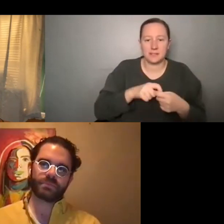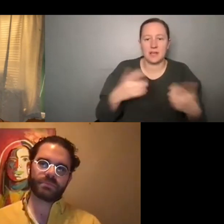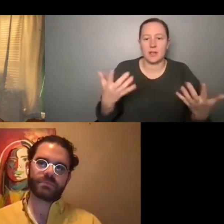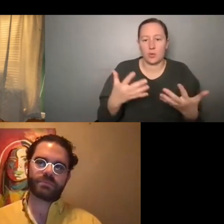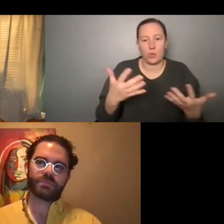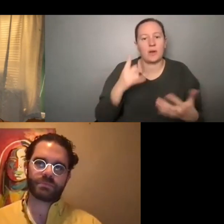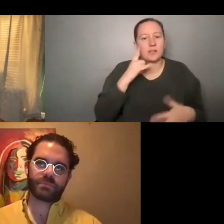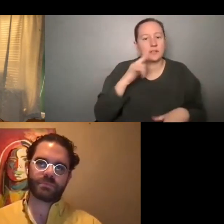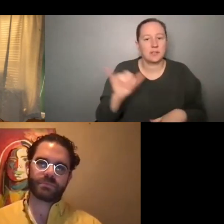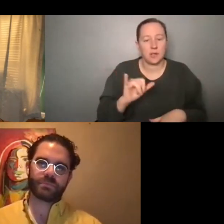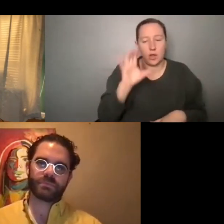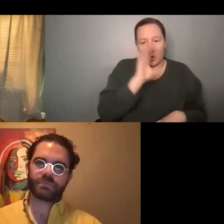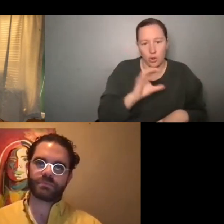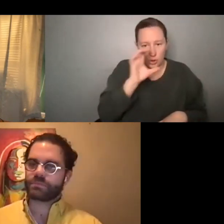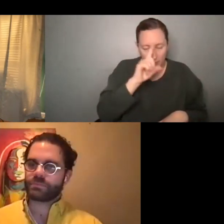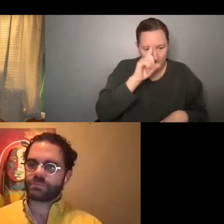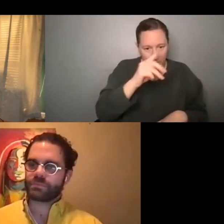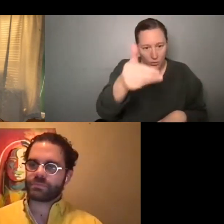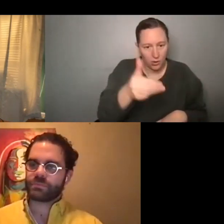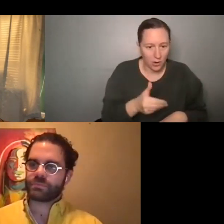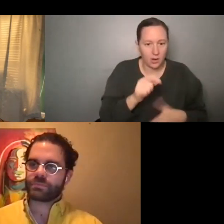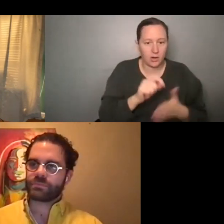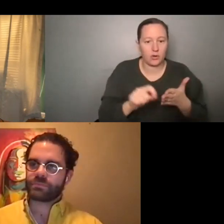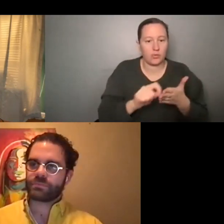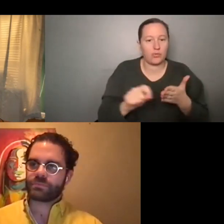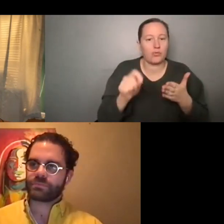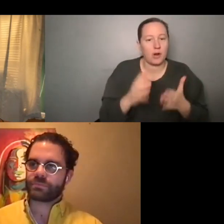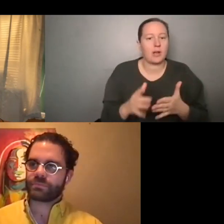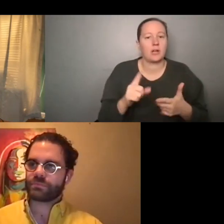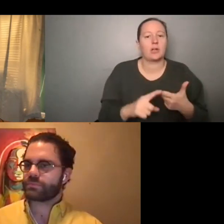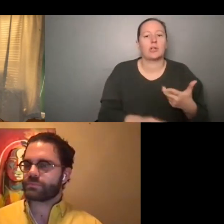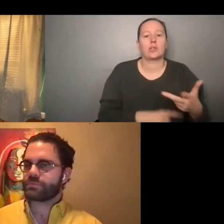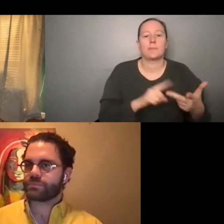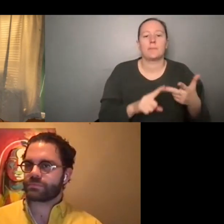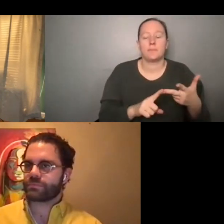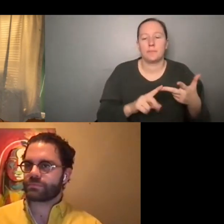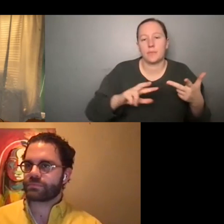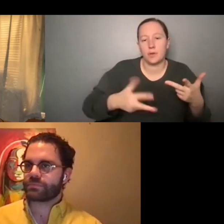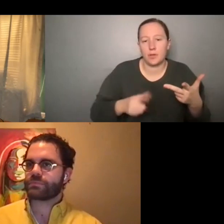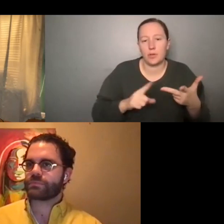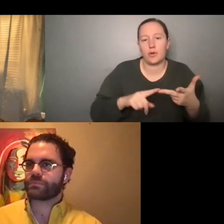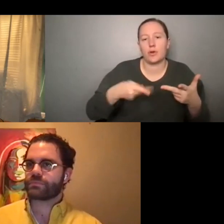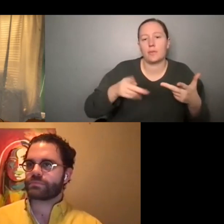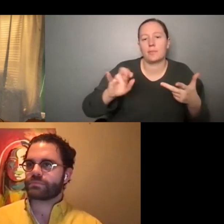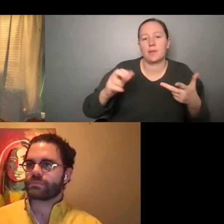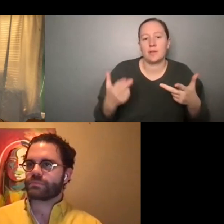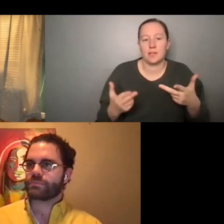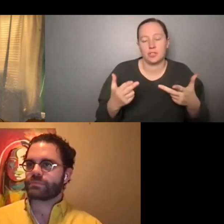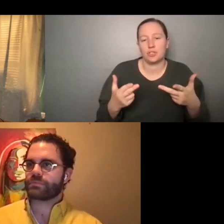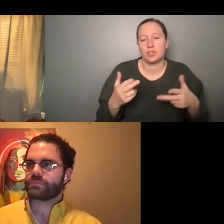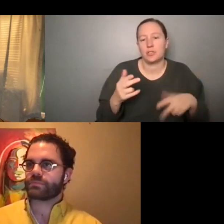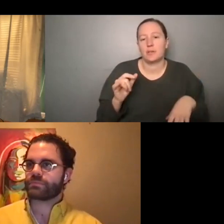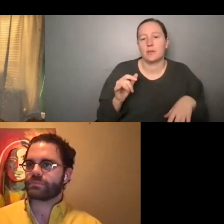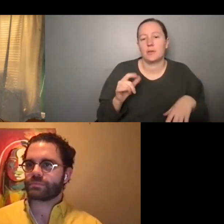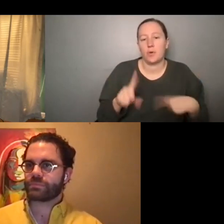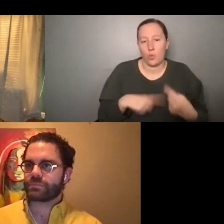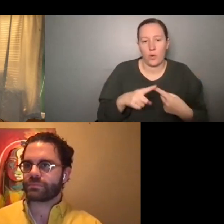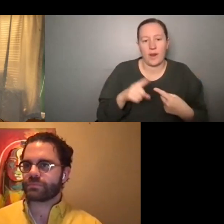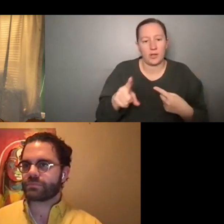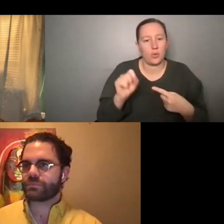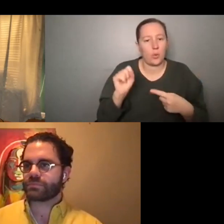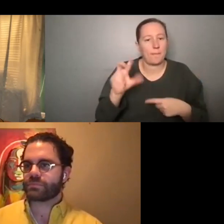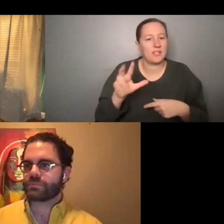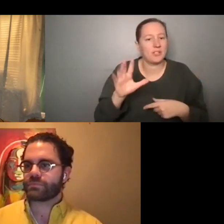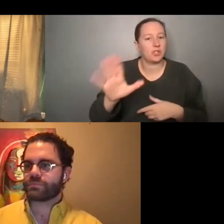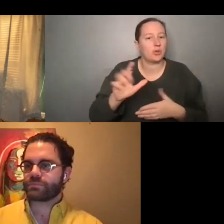It's when someone's looking to hire a writer. Um, and then pitching is when you're obviously pitching a